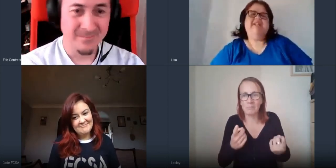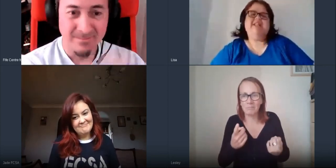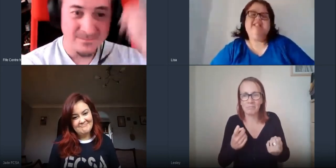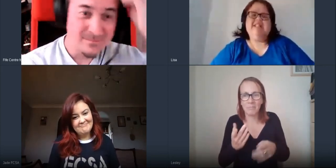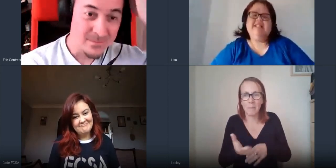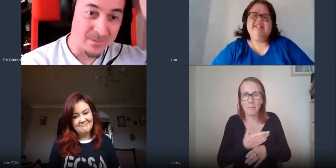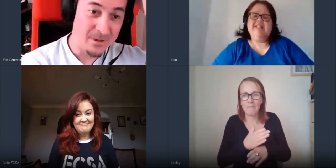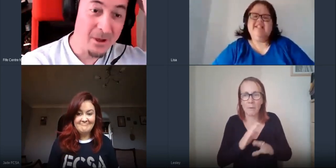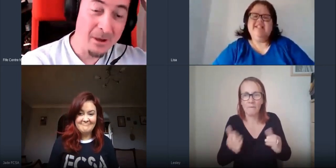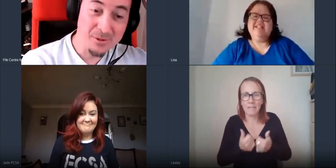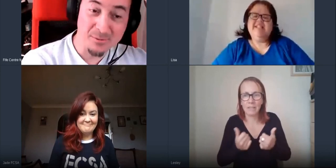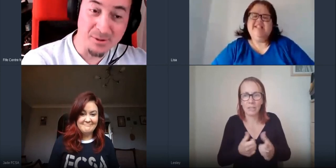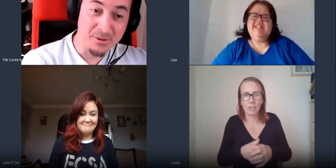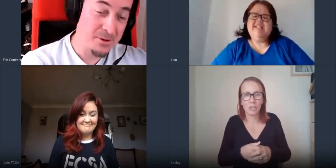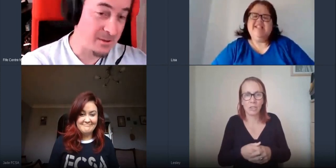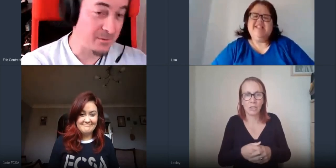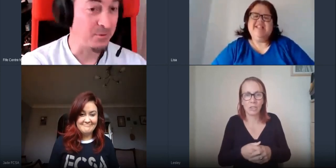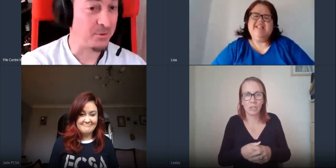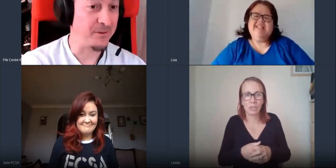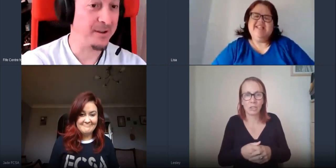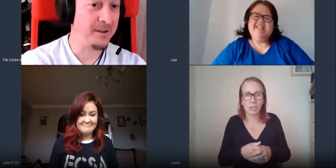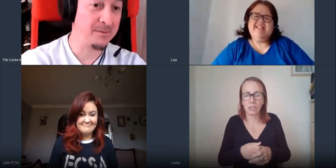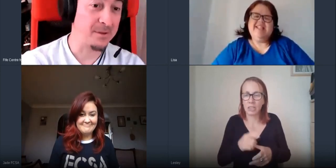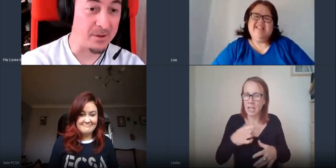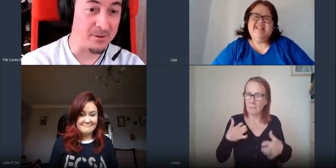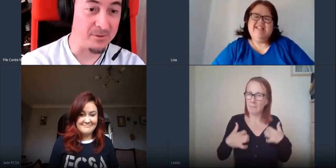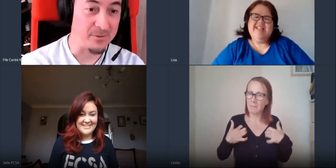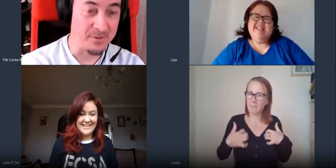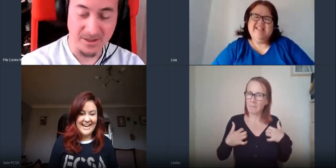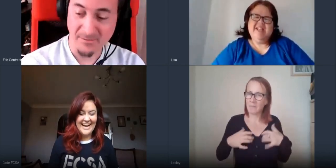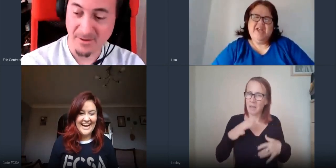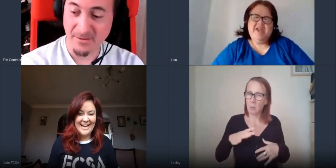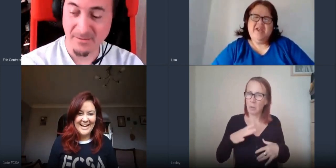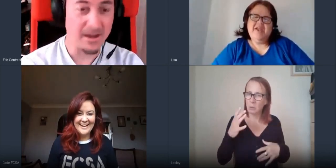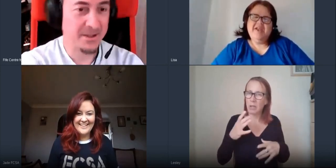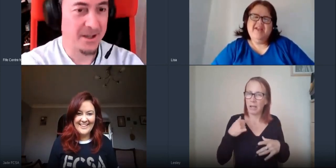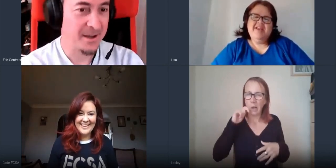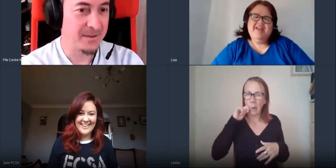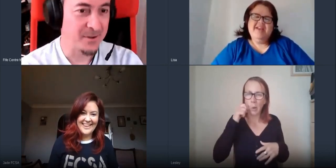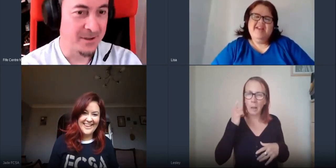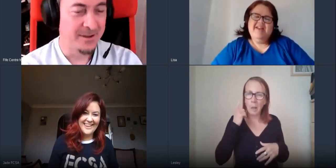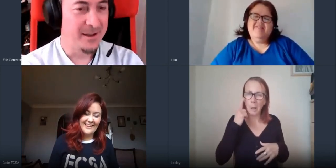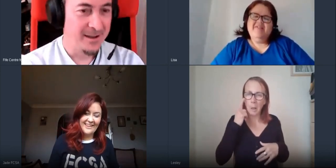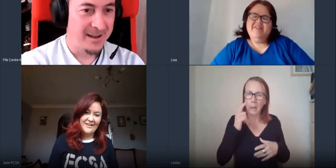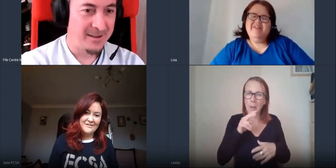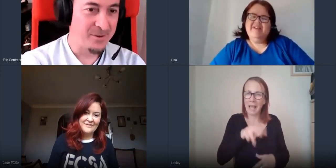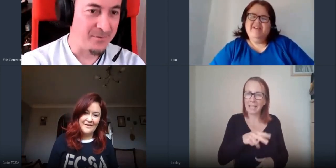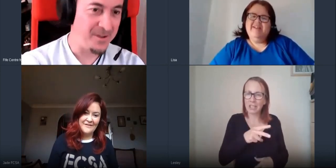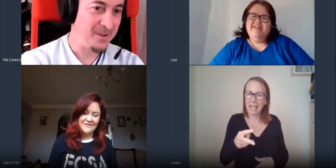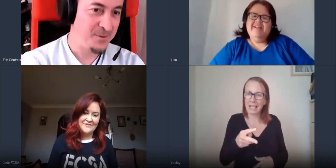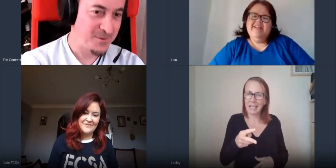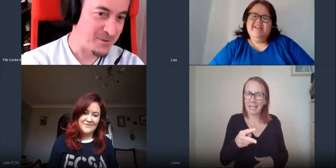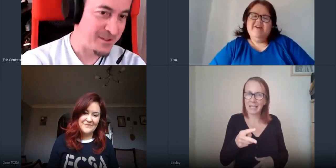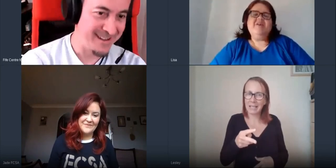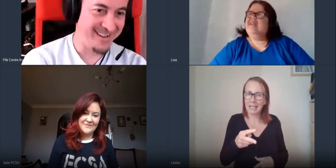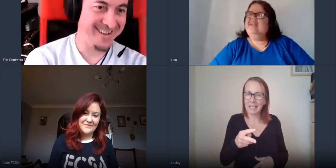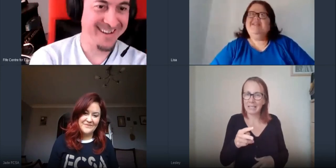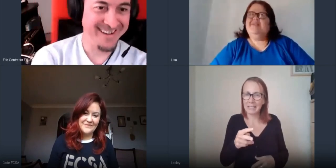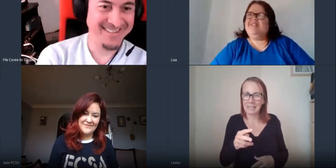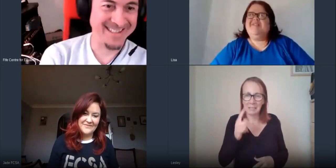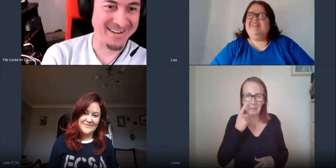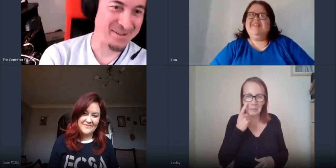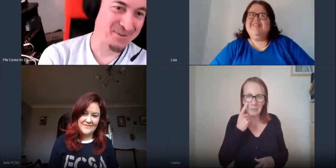no i'm just really curious i just want to find out i'll get to check out the the hashtag and the and the videos oh yeah